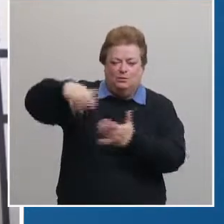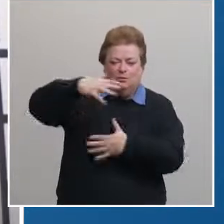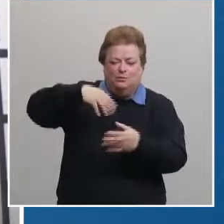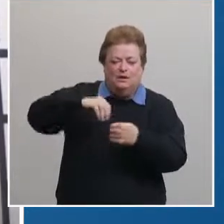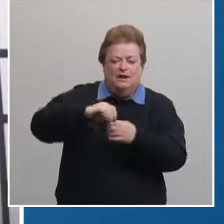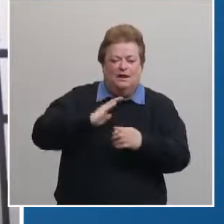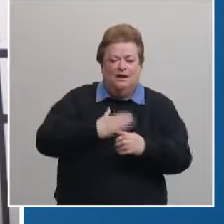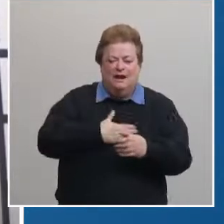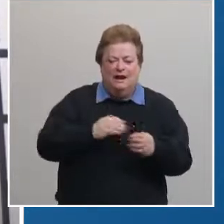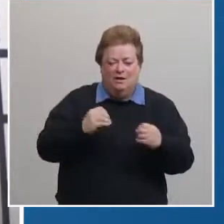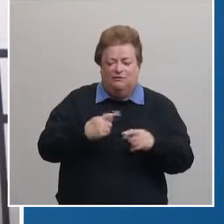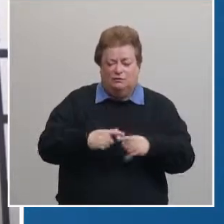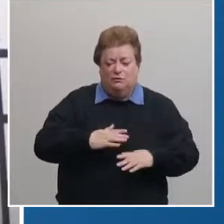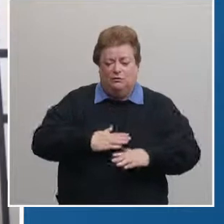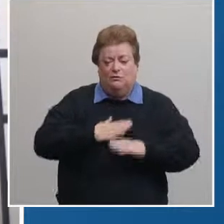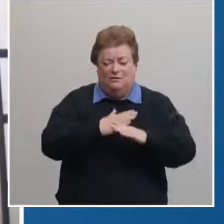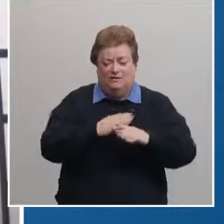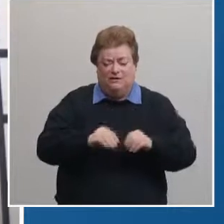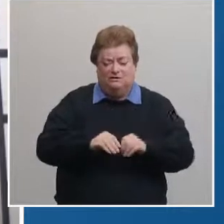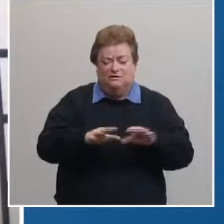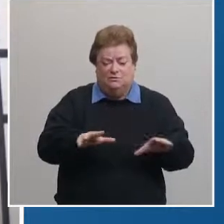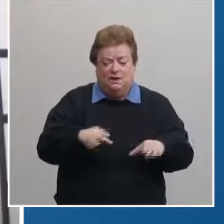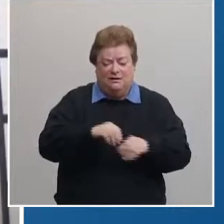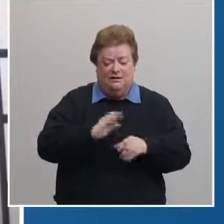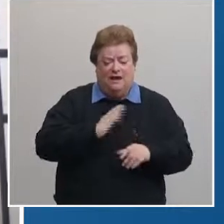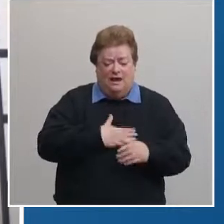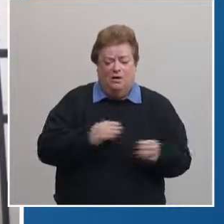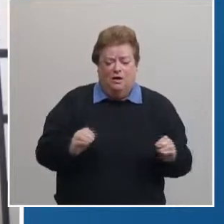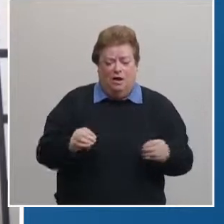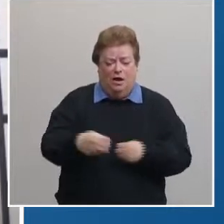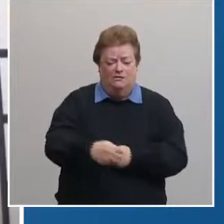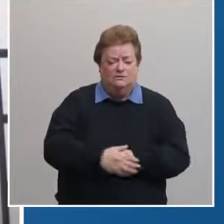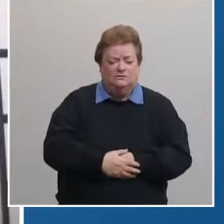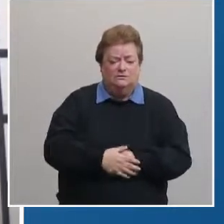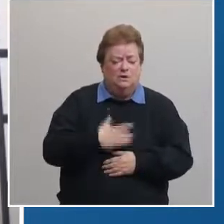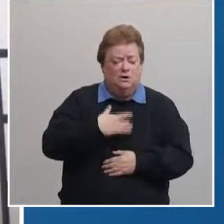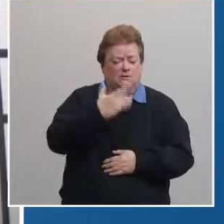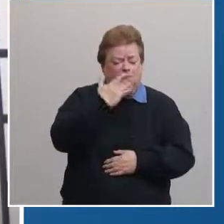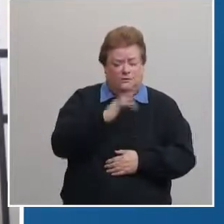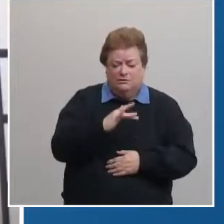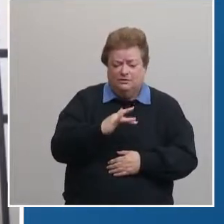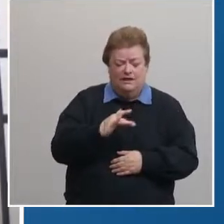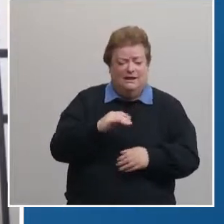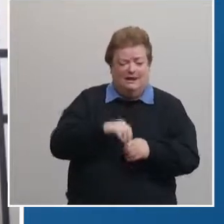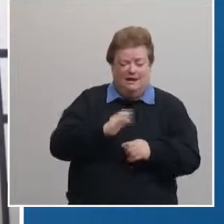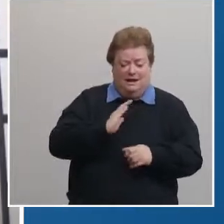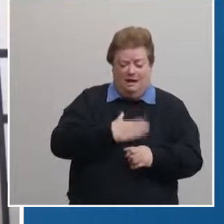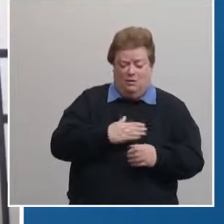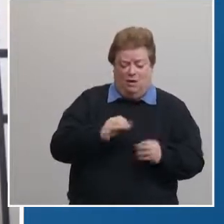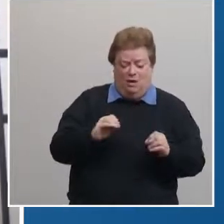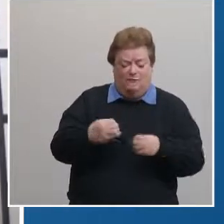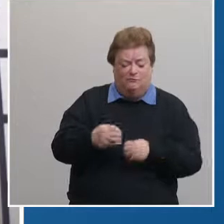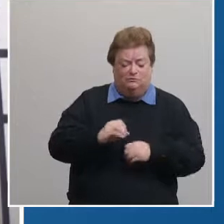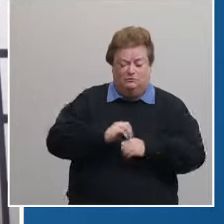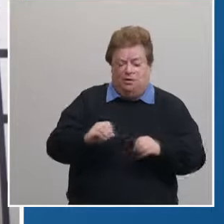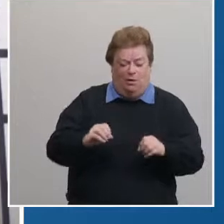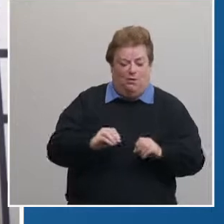limit the spread we've been very fortunate in our office we haven't had any faculty or any staff members any